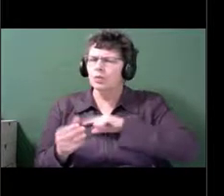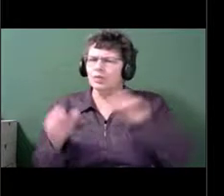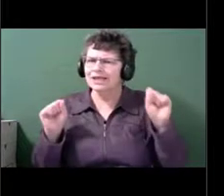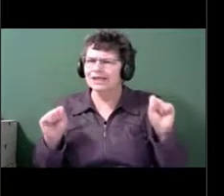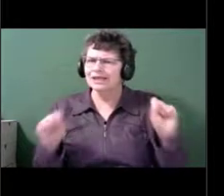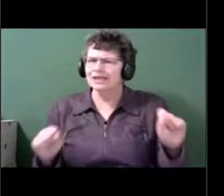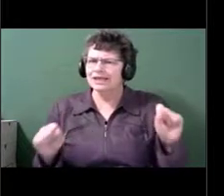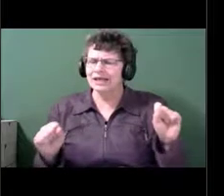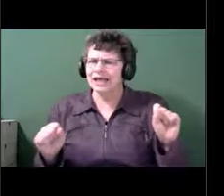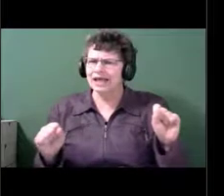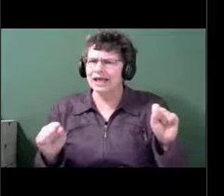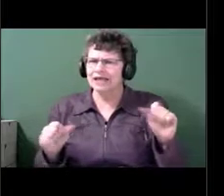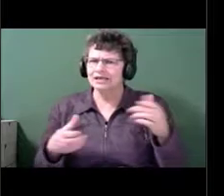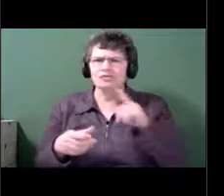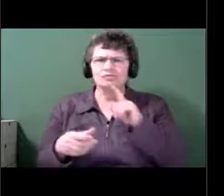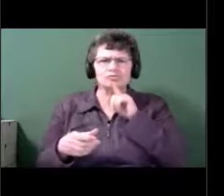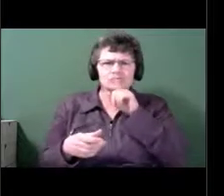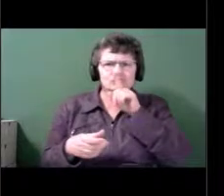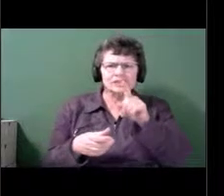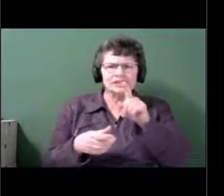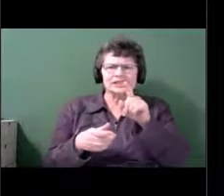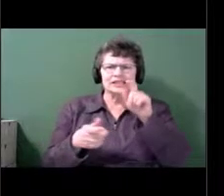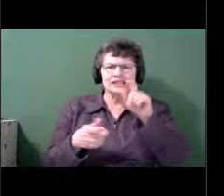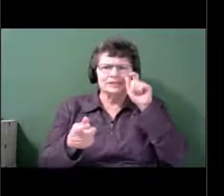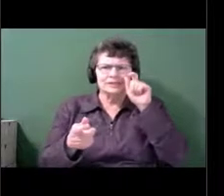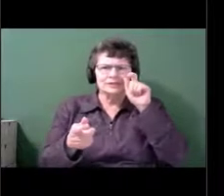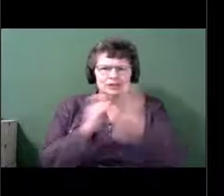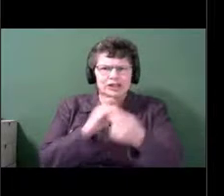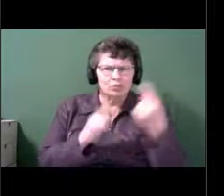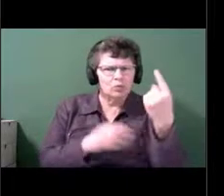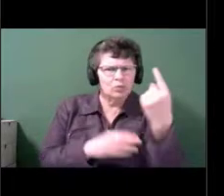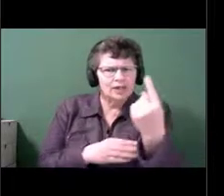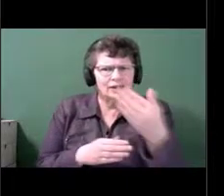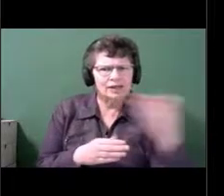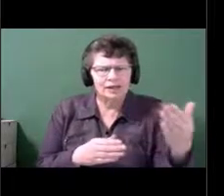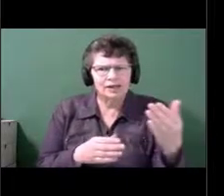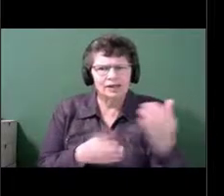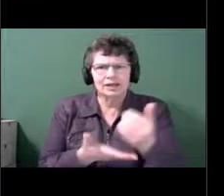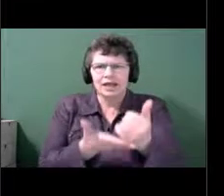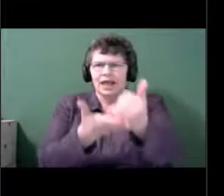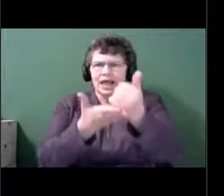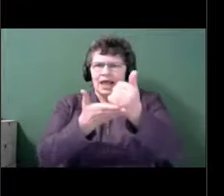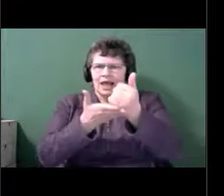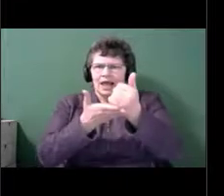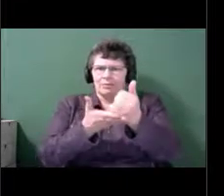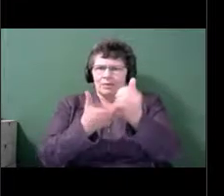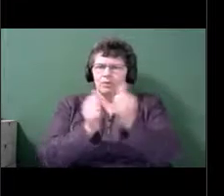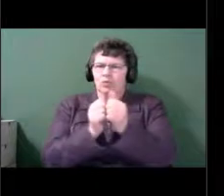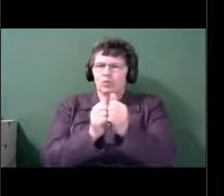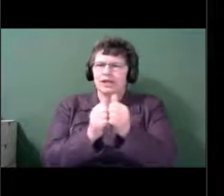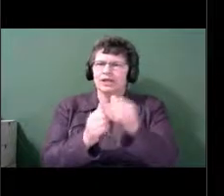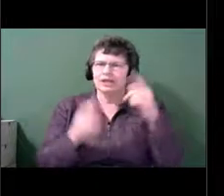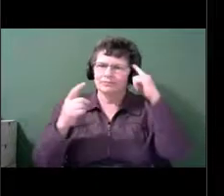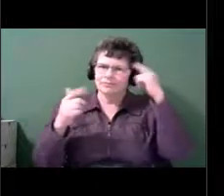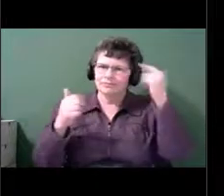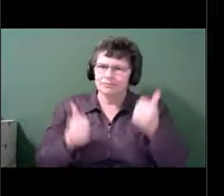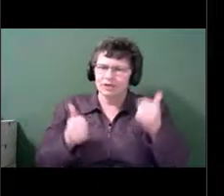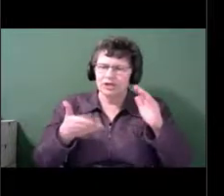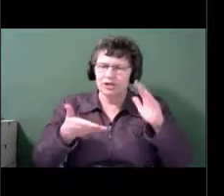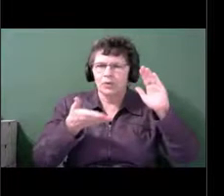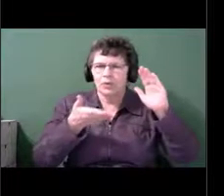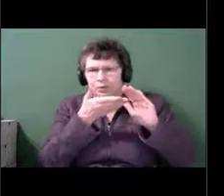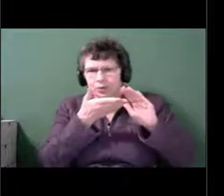potentially modifiable risk factor for dementia. So now we're hot on the trail of how do we